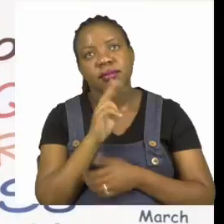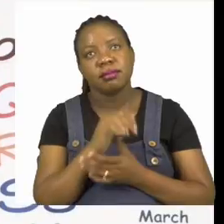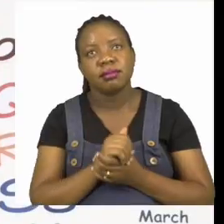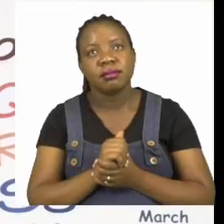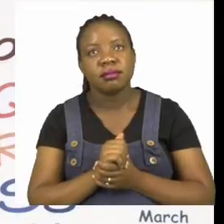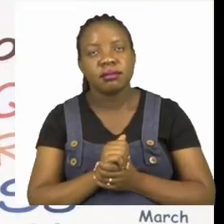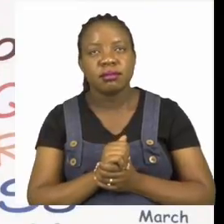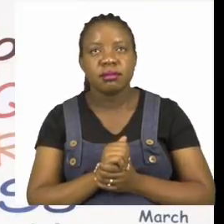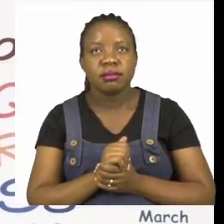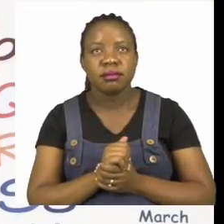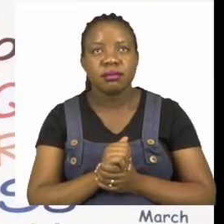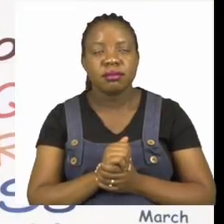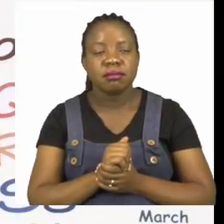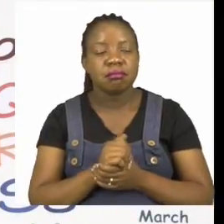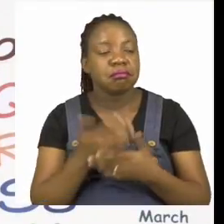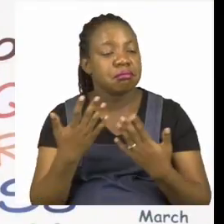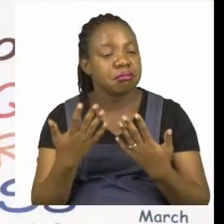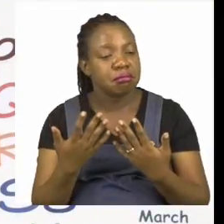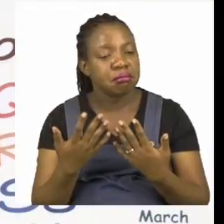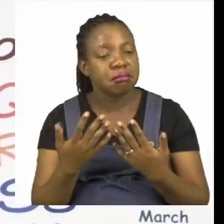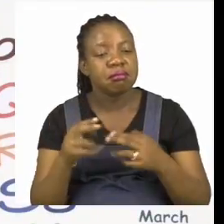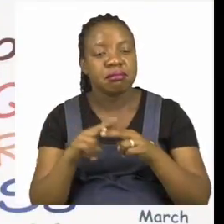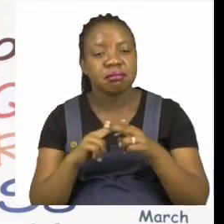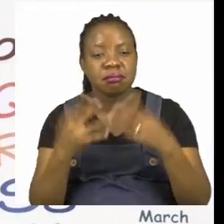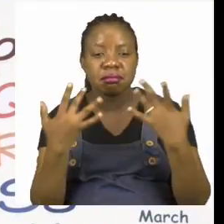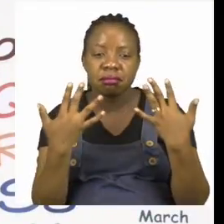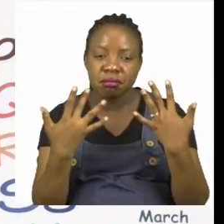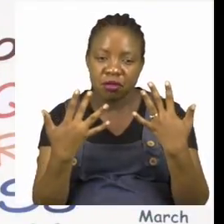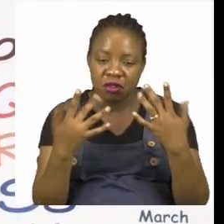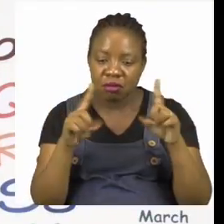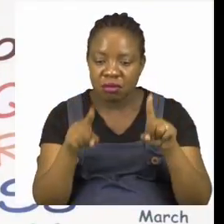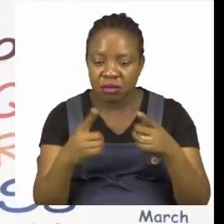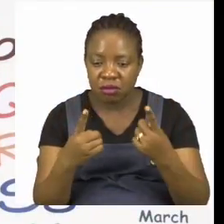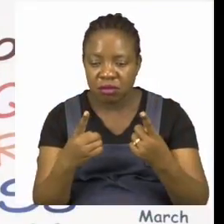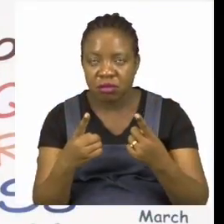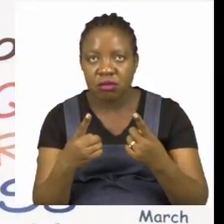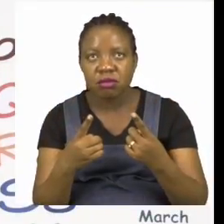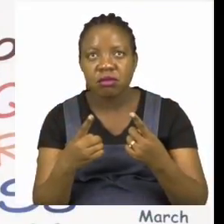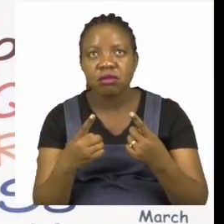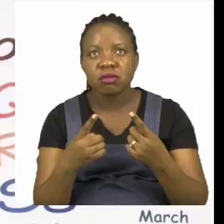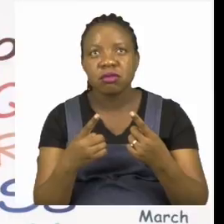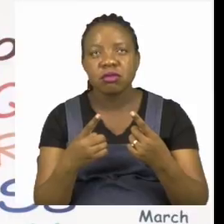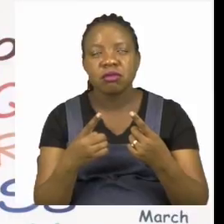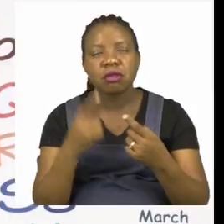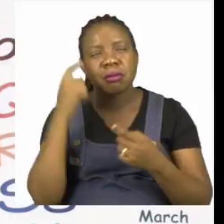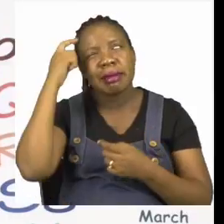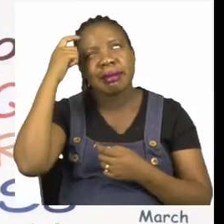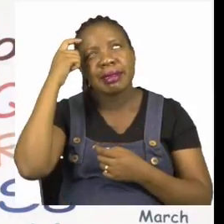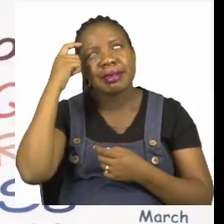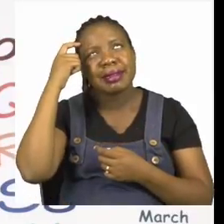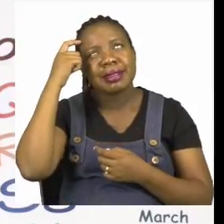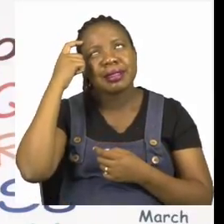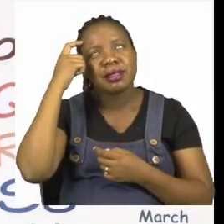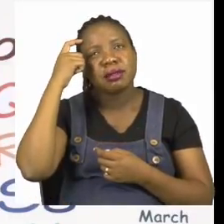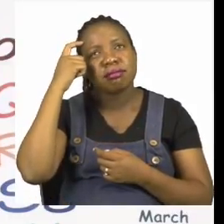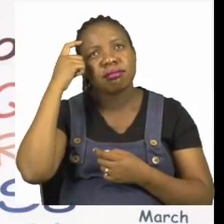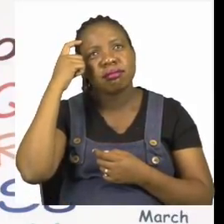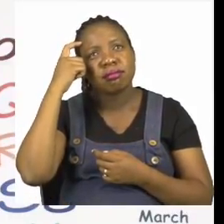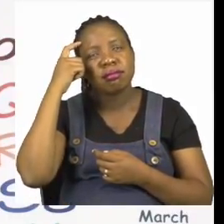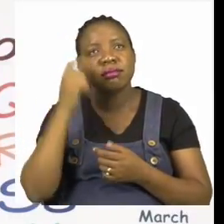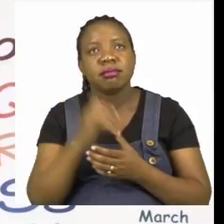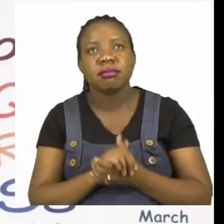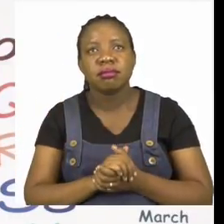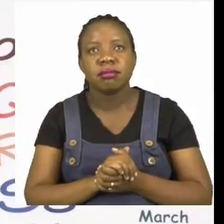Now you can use your fingers, can use counters, you can even use your mental strength strength to help you with this one.